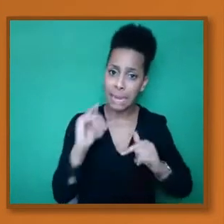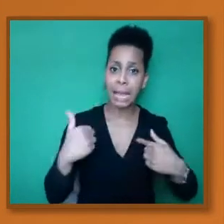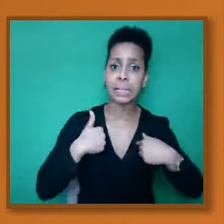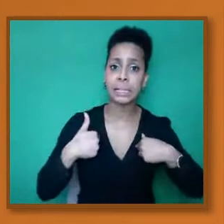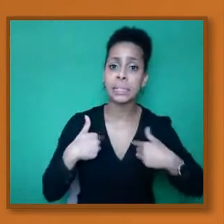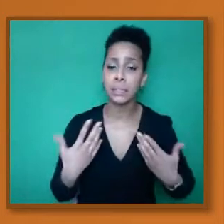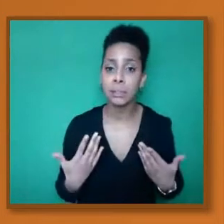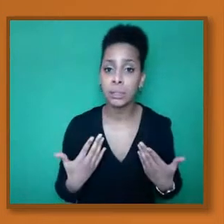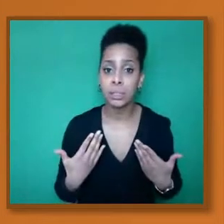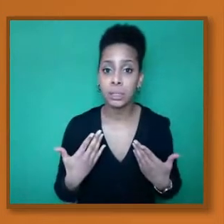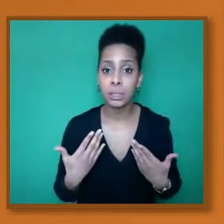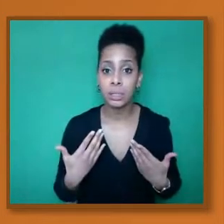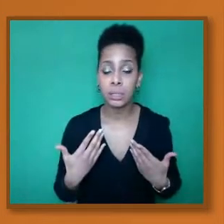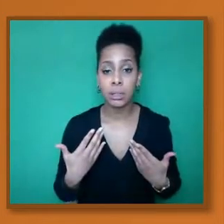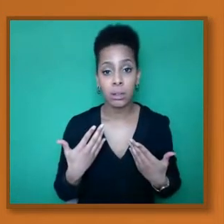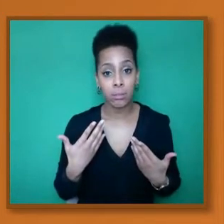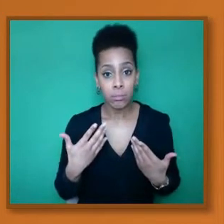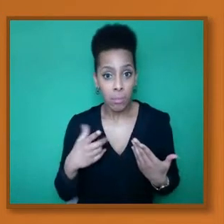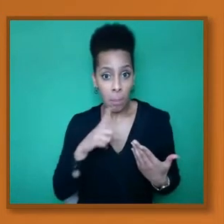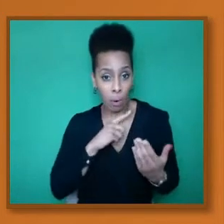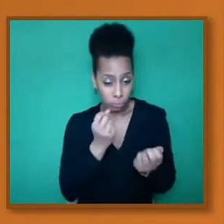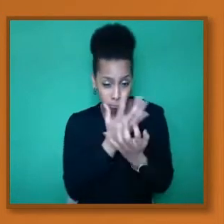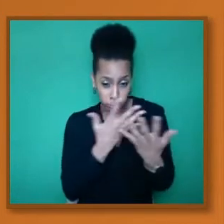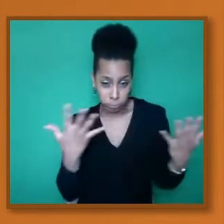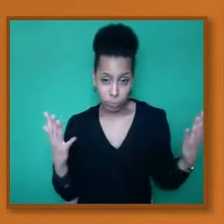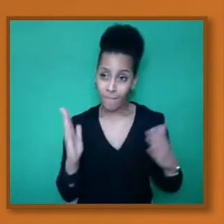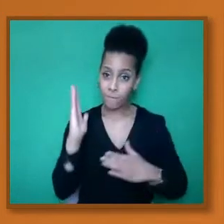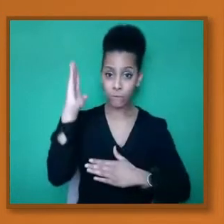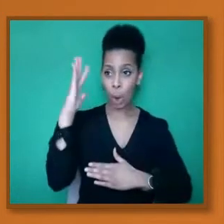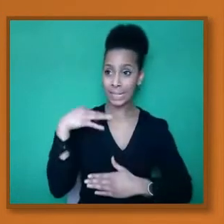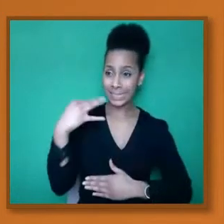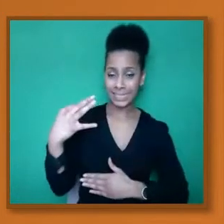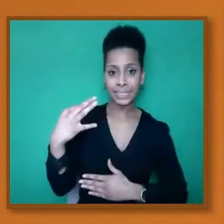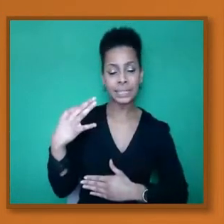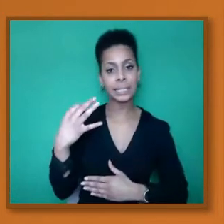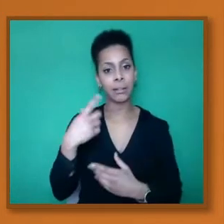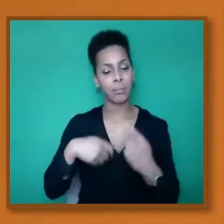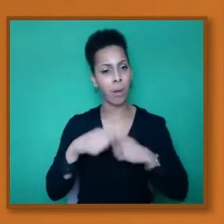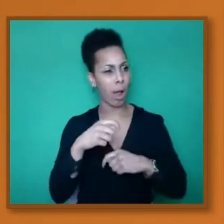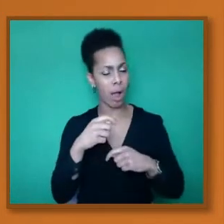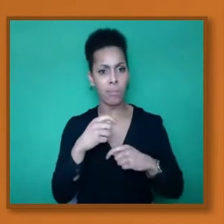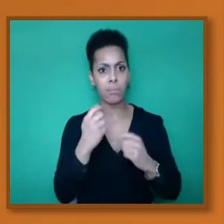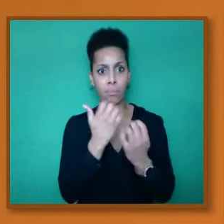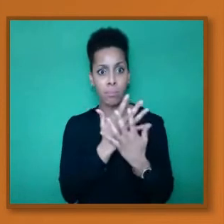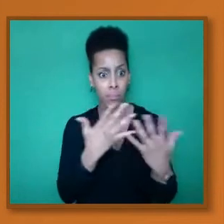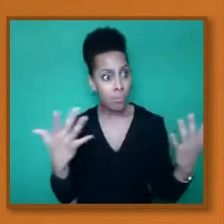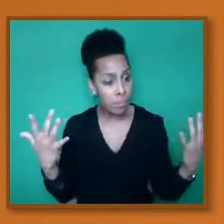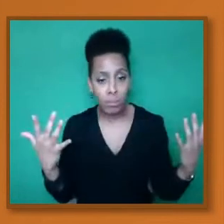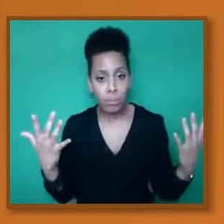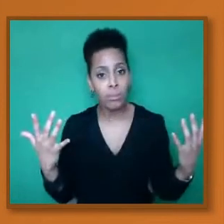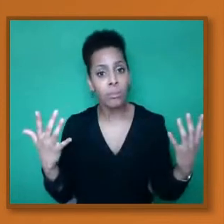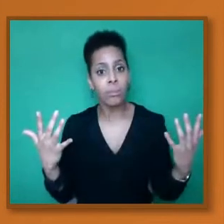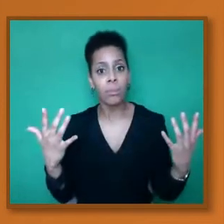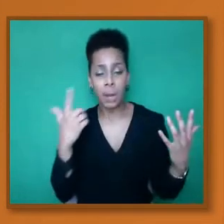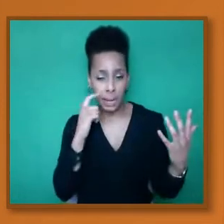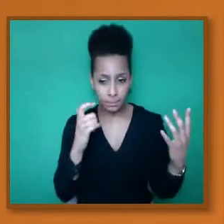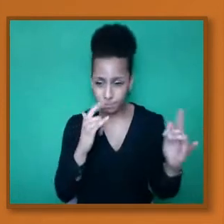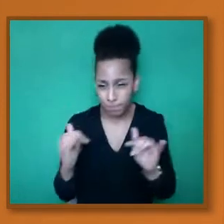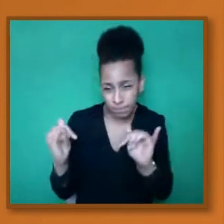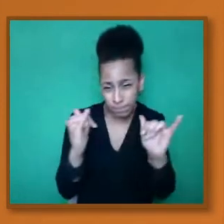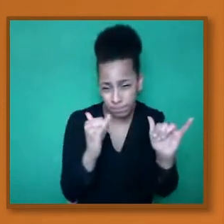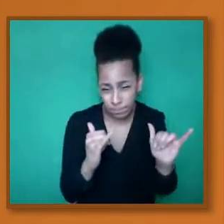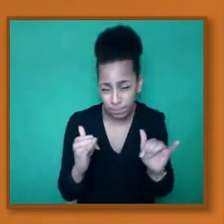of that, what we're able to what they're then able to do is to have a safety